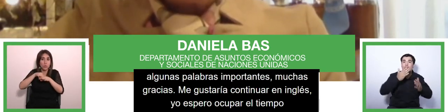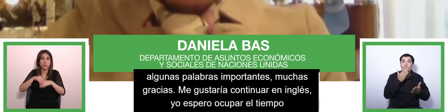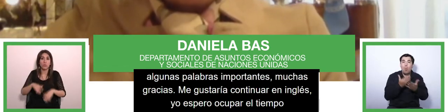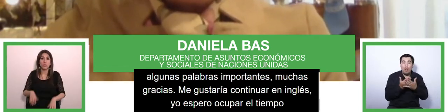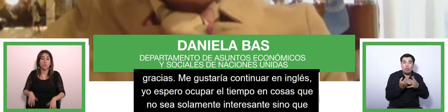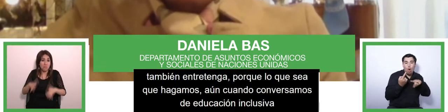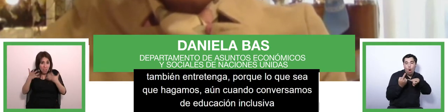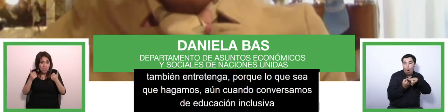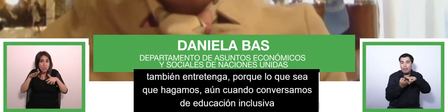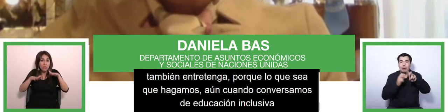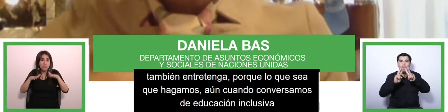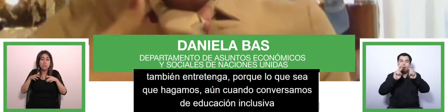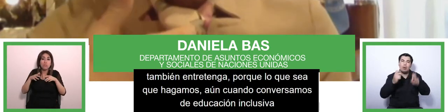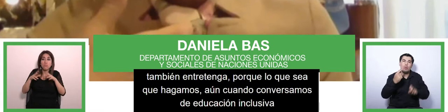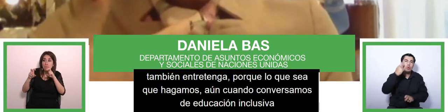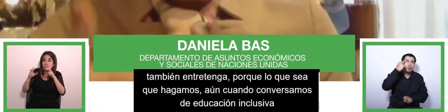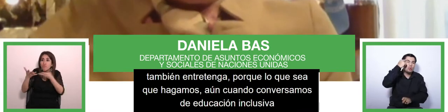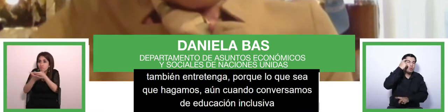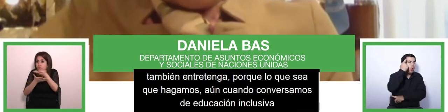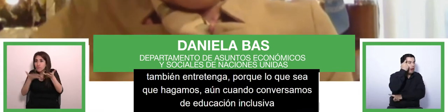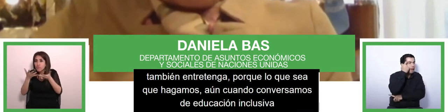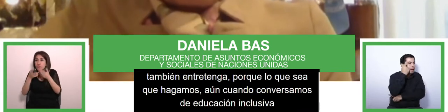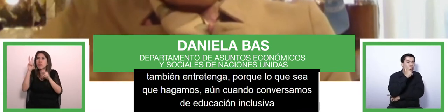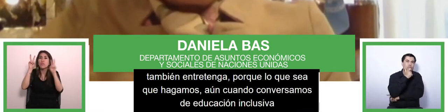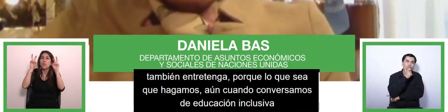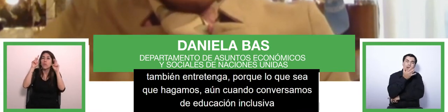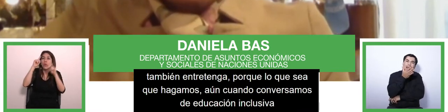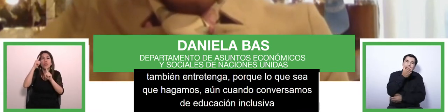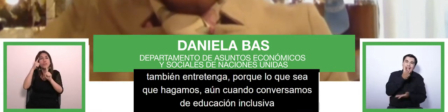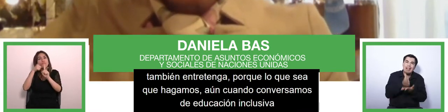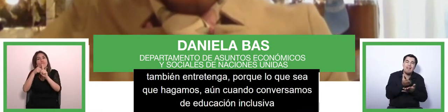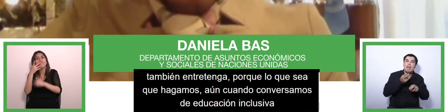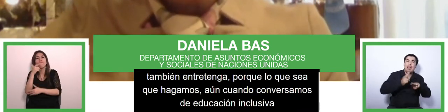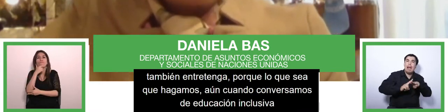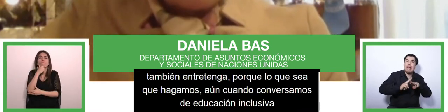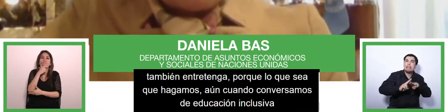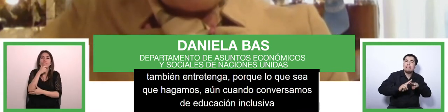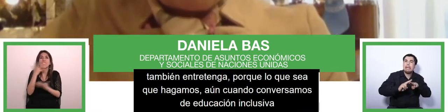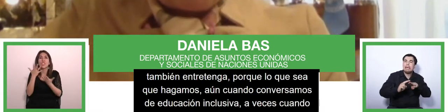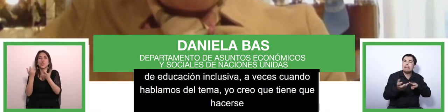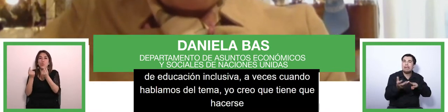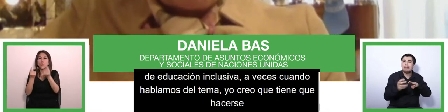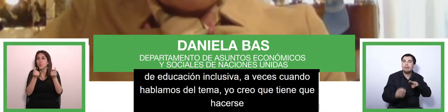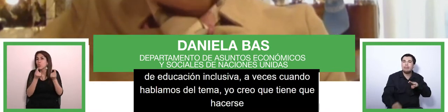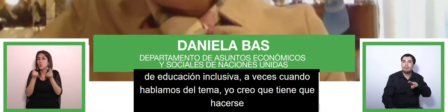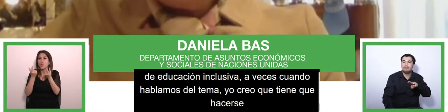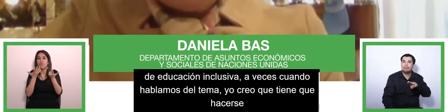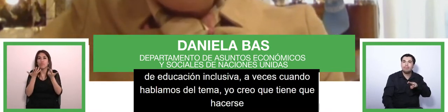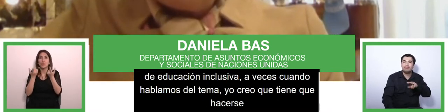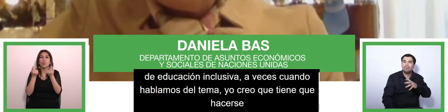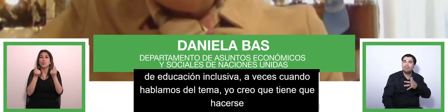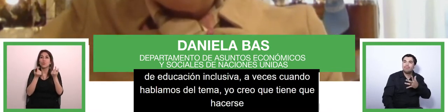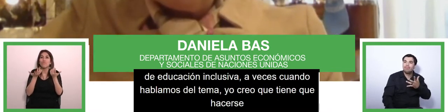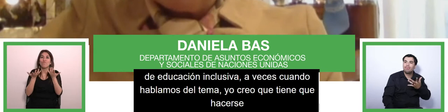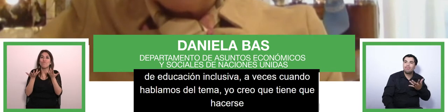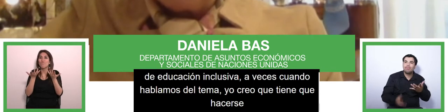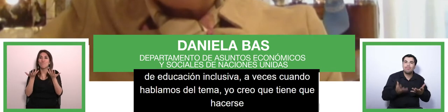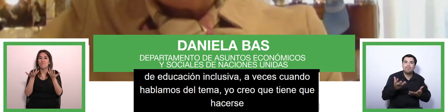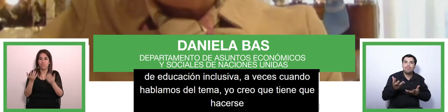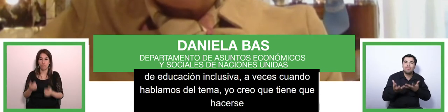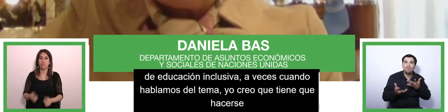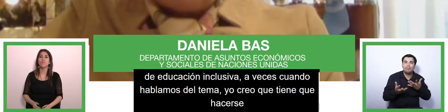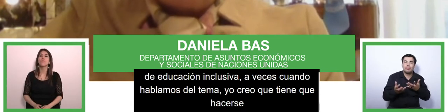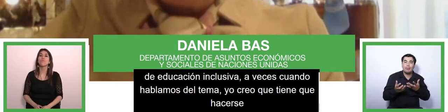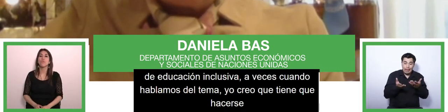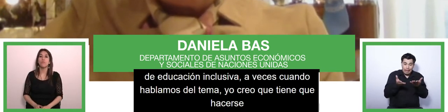be done with the lightness because it has to be a pleasant experience and it has always been very pleasant